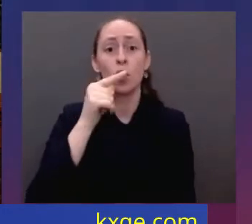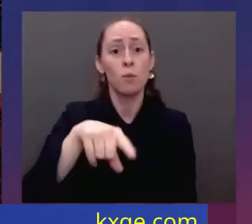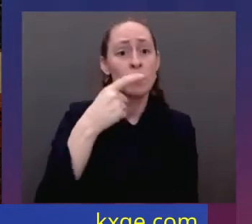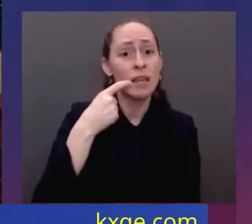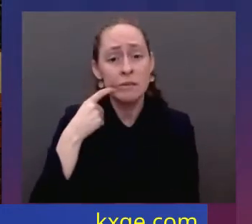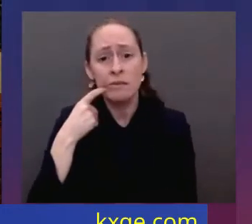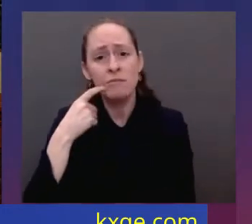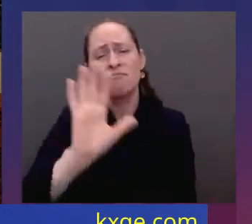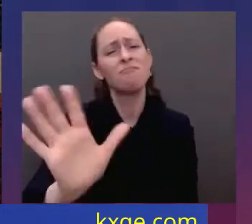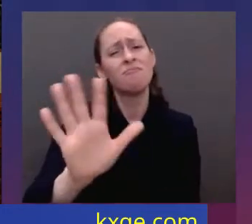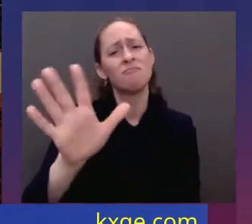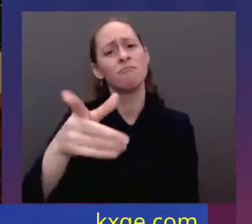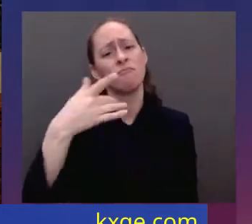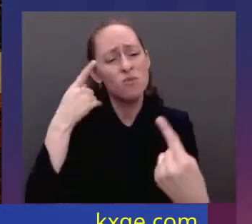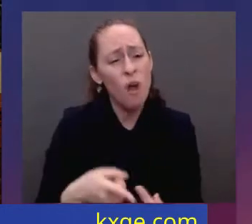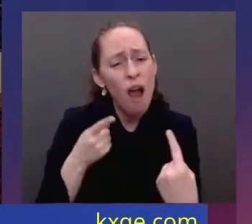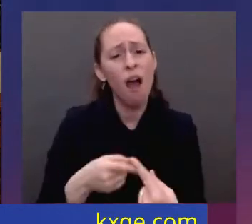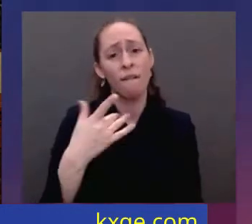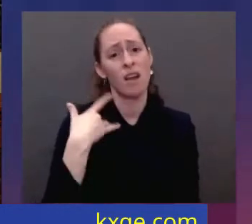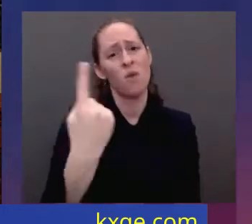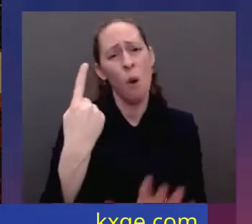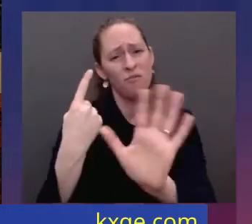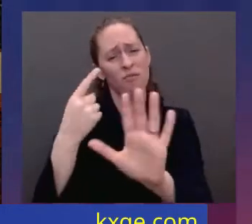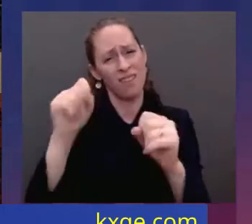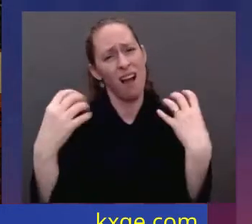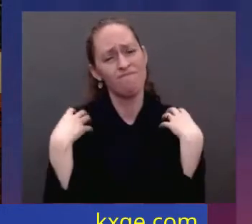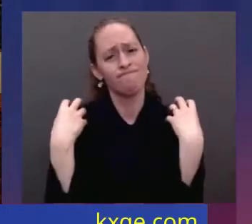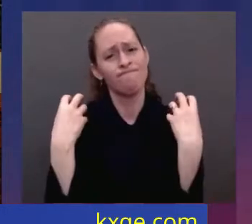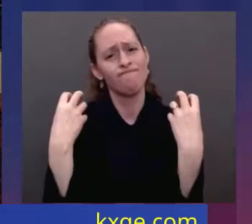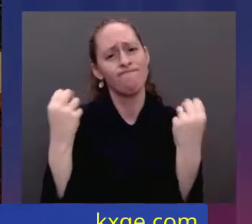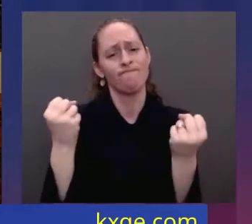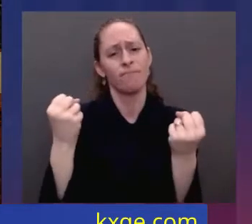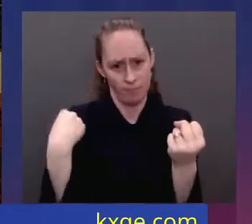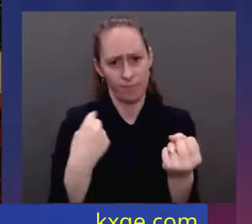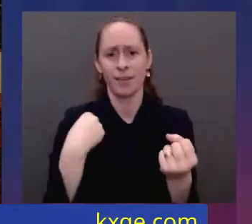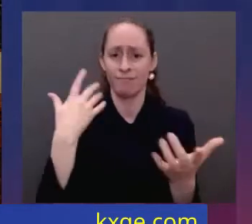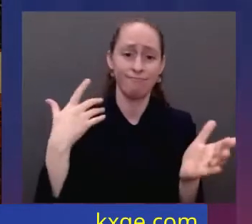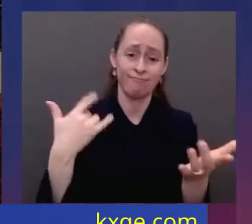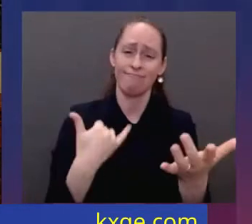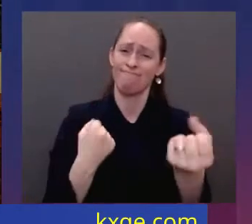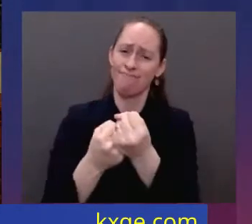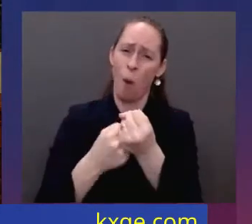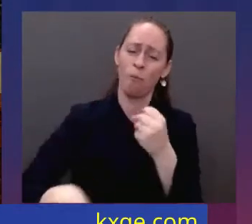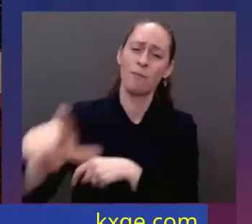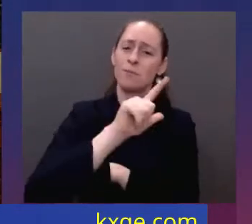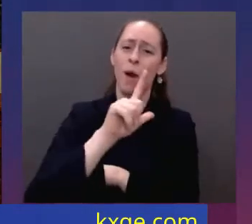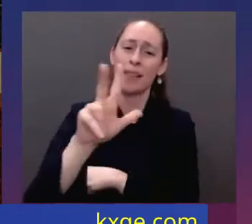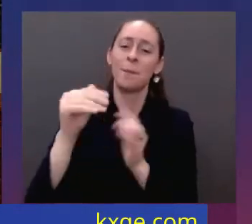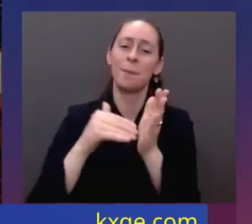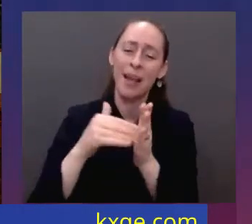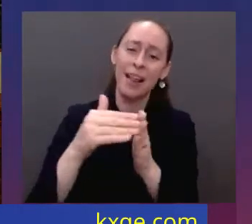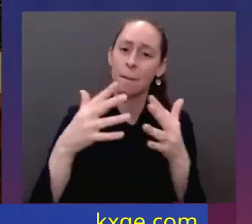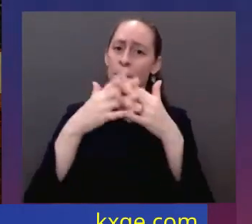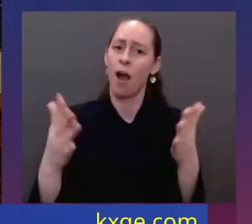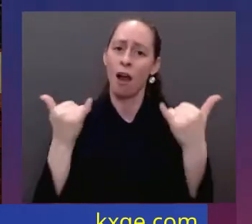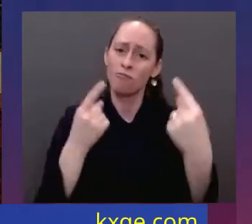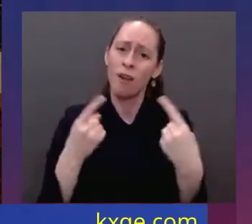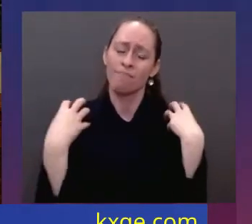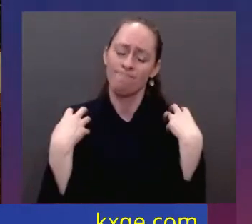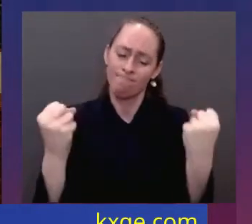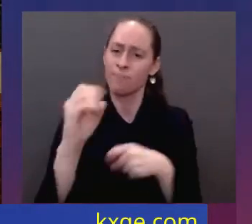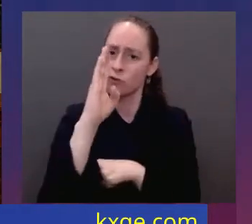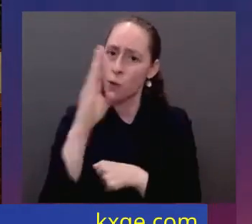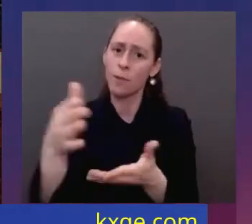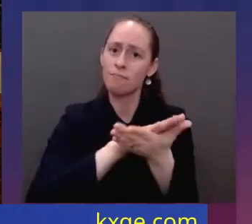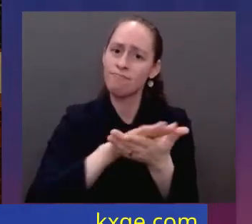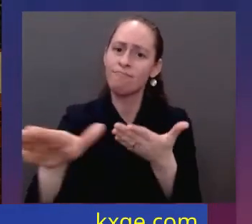recovery, and I celebrate the 23 million Americans in recovery. Second, let's take on mental health, especially among our children whose